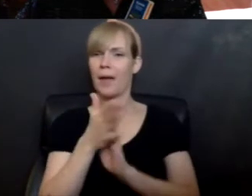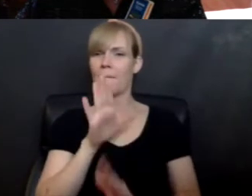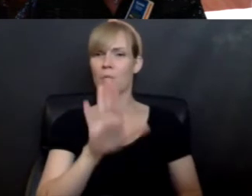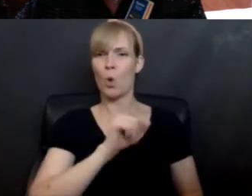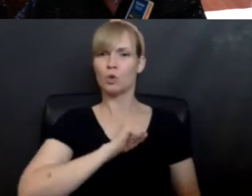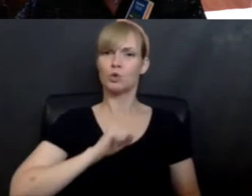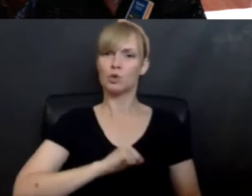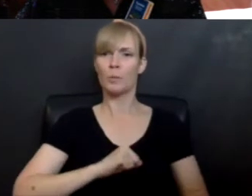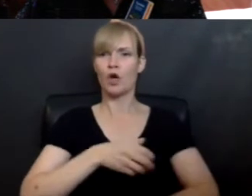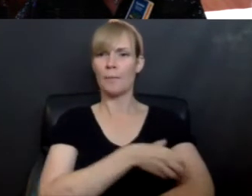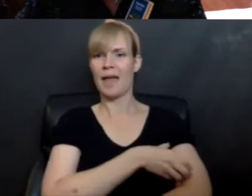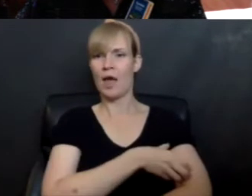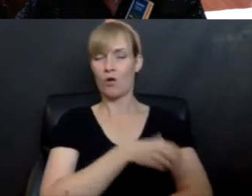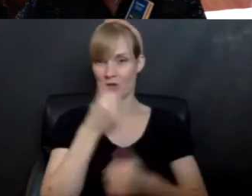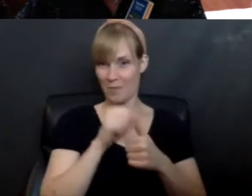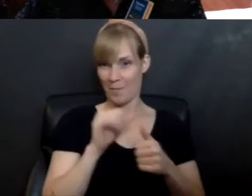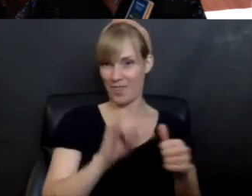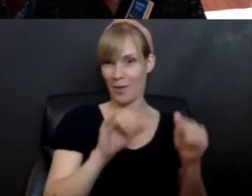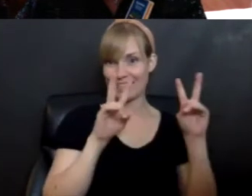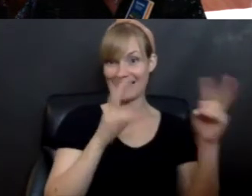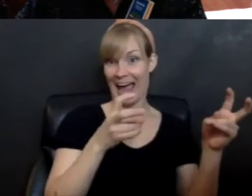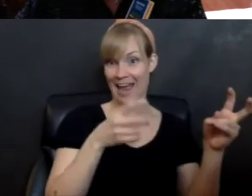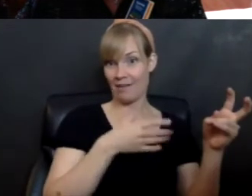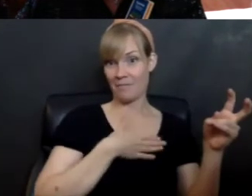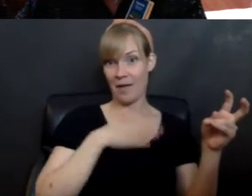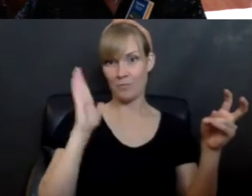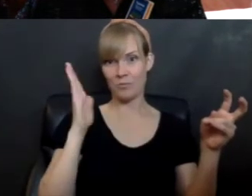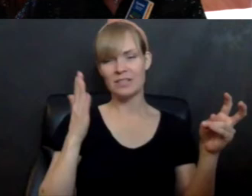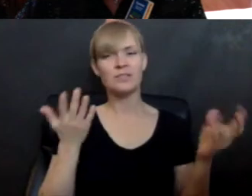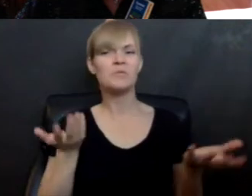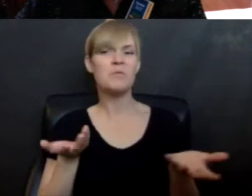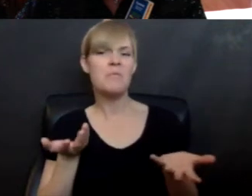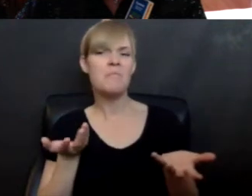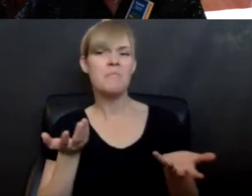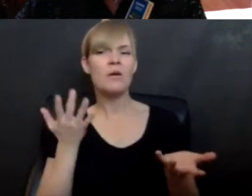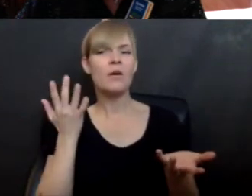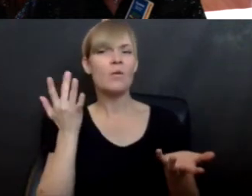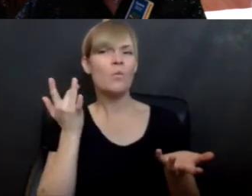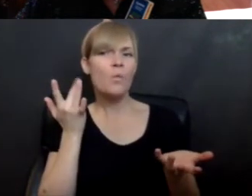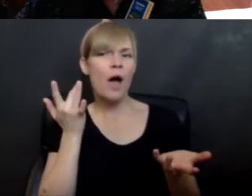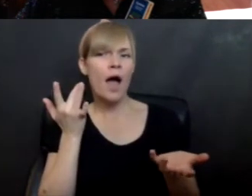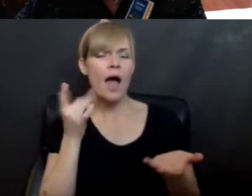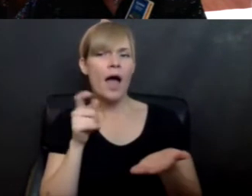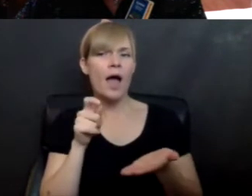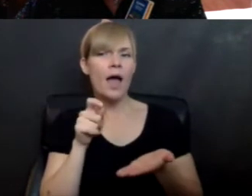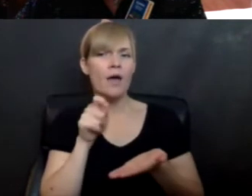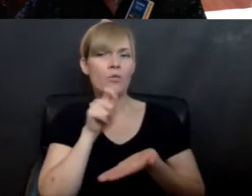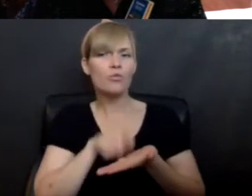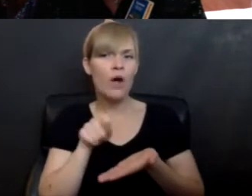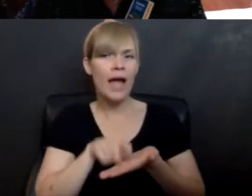That was the title of our presentation. So what is it about writing that is so